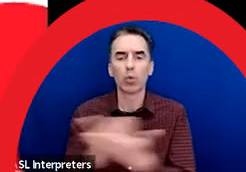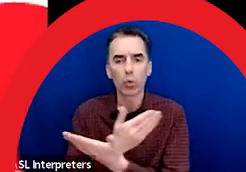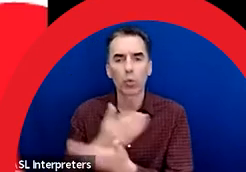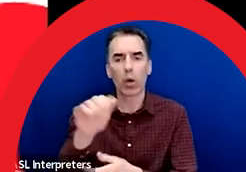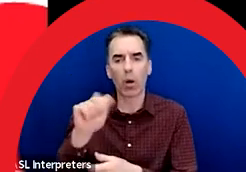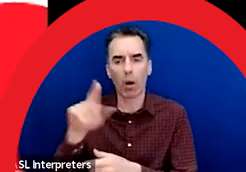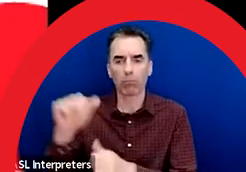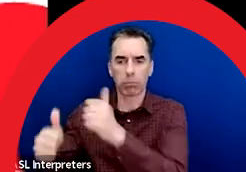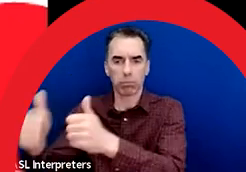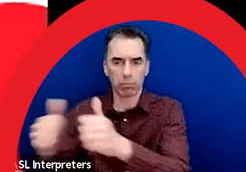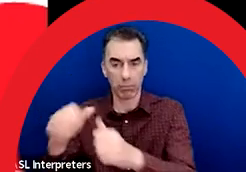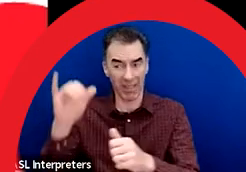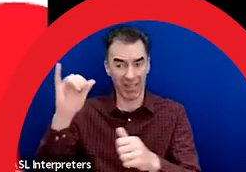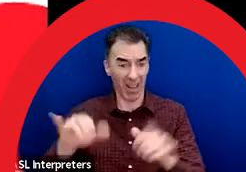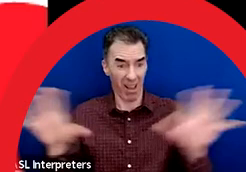2024.